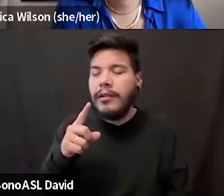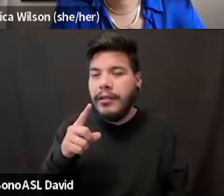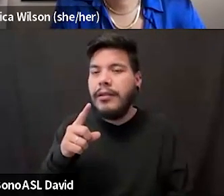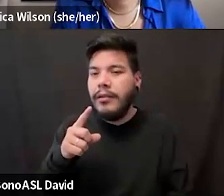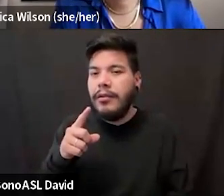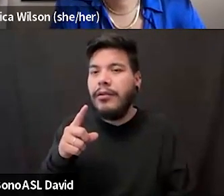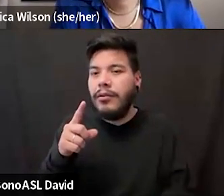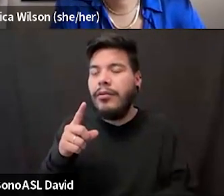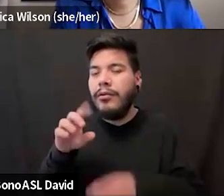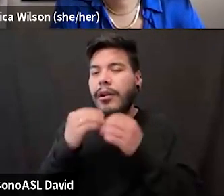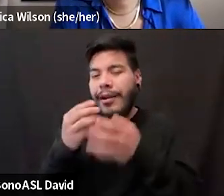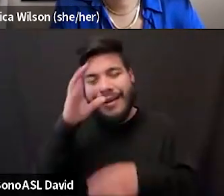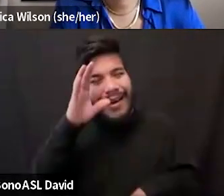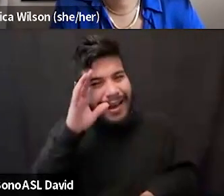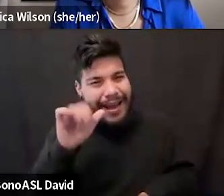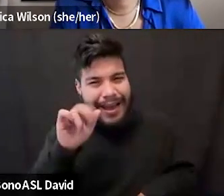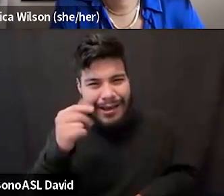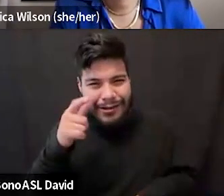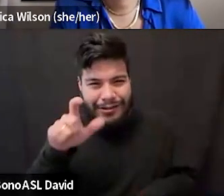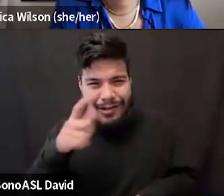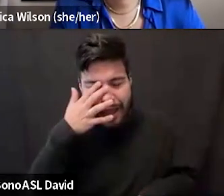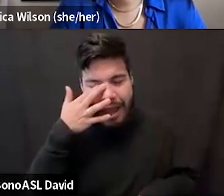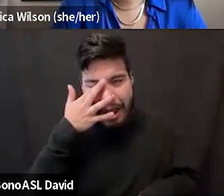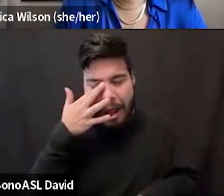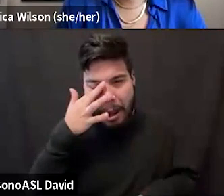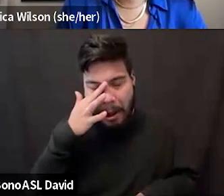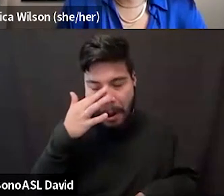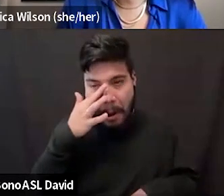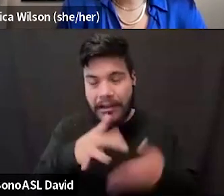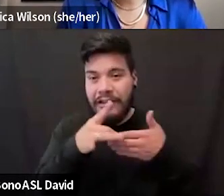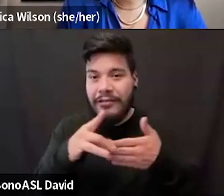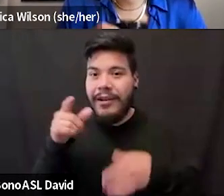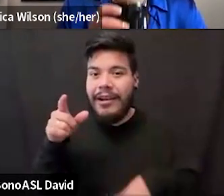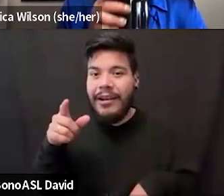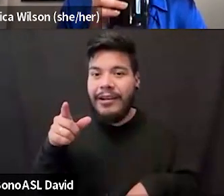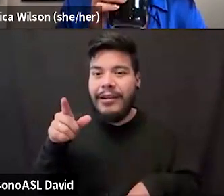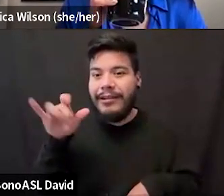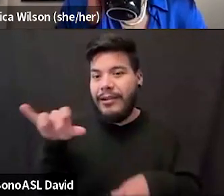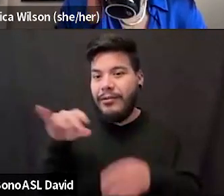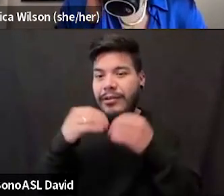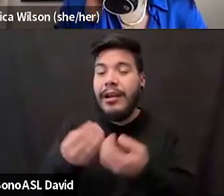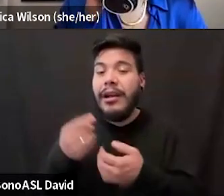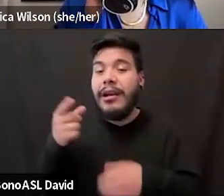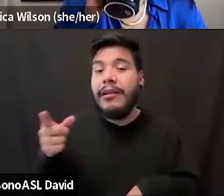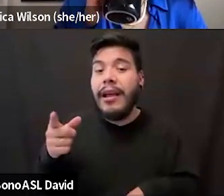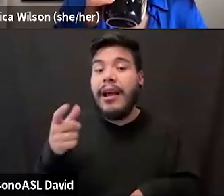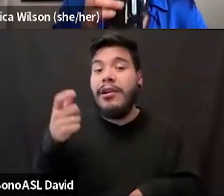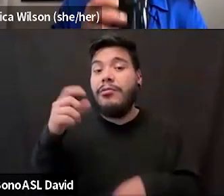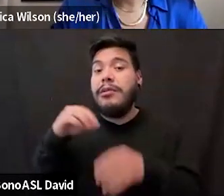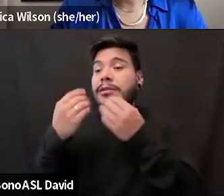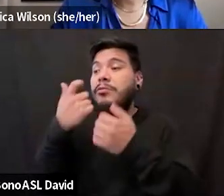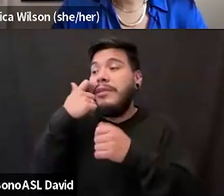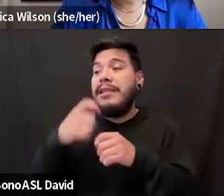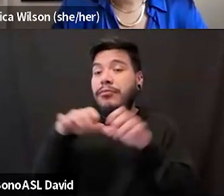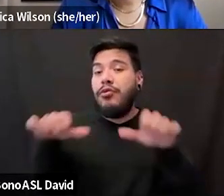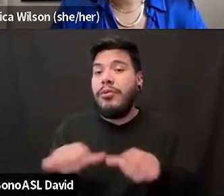And hi, Angel. I see Angel Austin, who is, um, in leadership at ASDA with us today. ASDA has recently been doing a lot